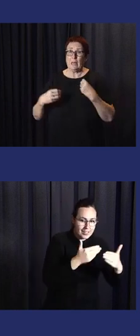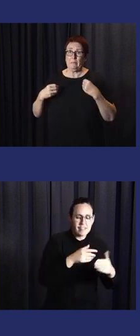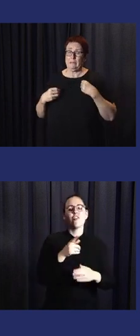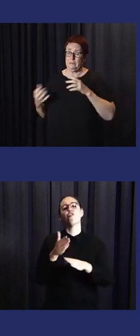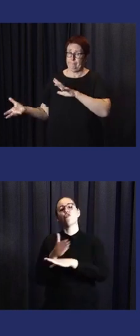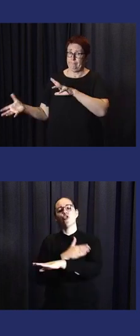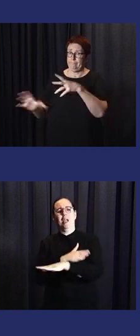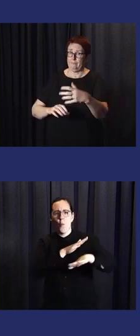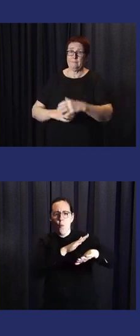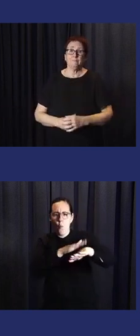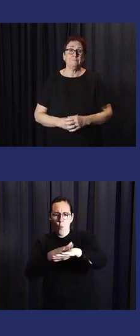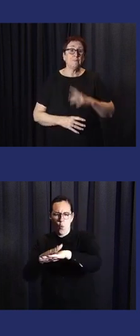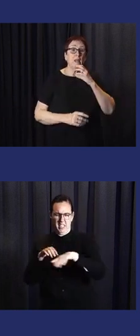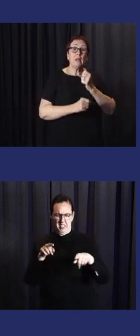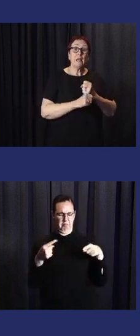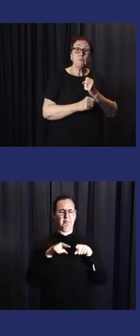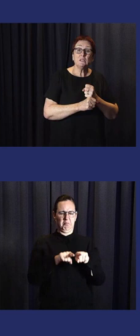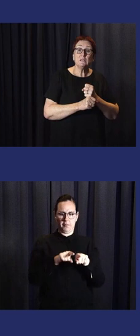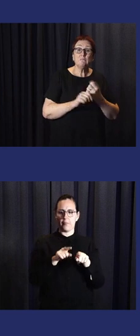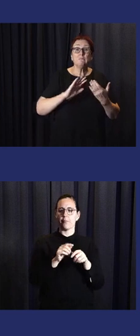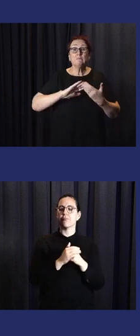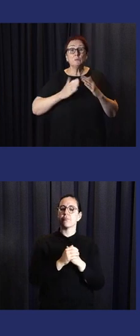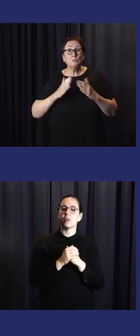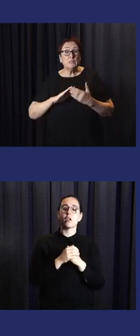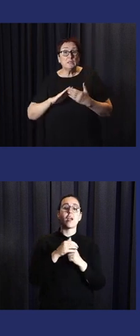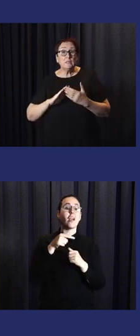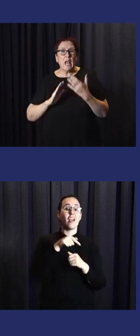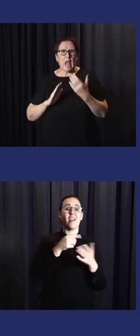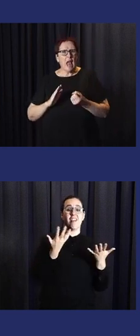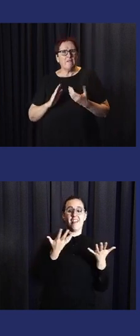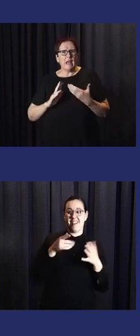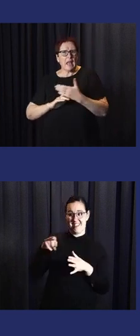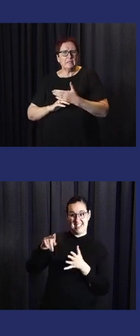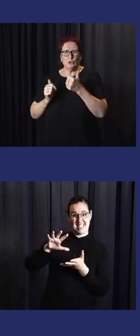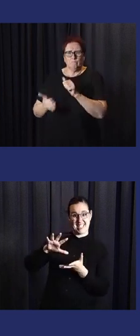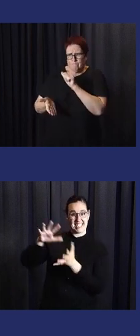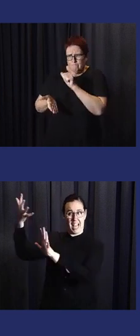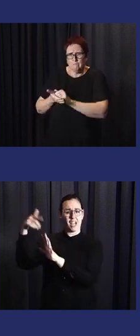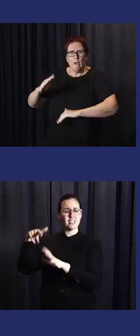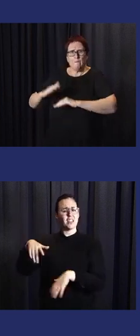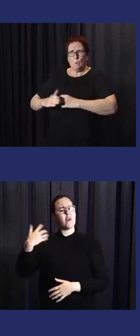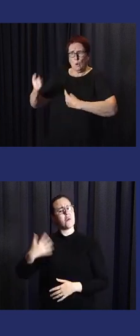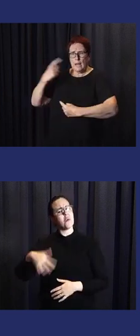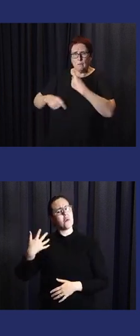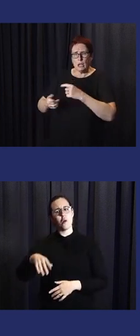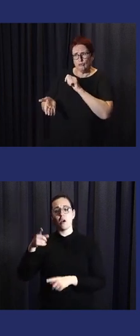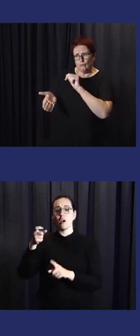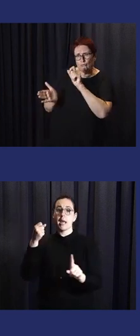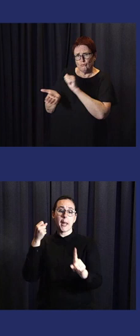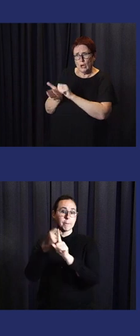Disasters cause loss of life, damage infrastructure and disrupt livelihoods. However, when governments, civil societies,